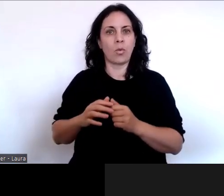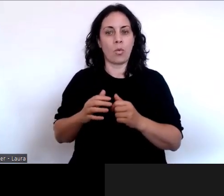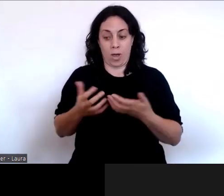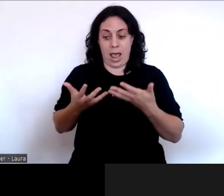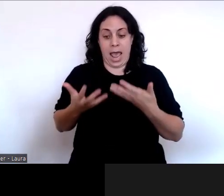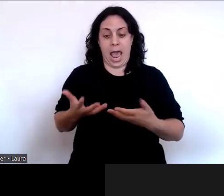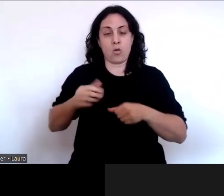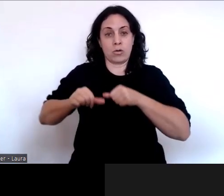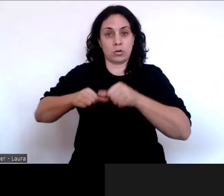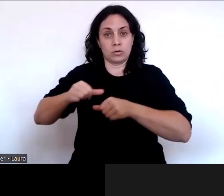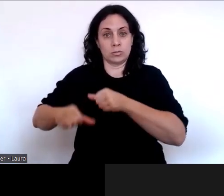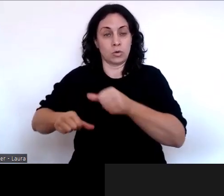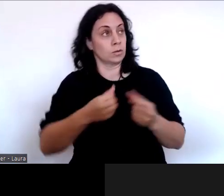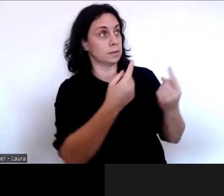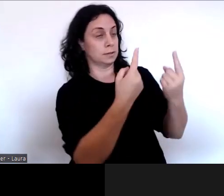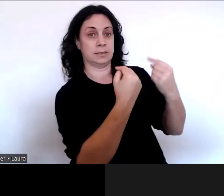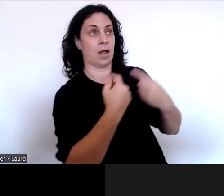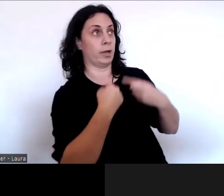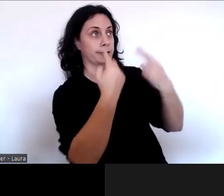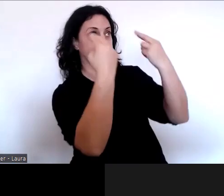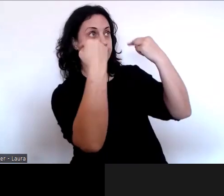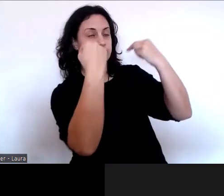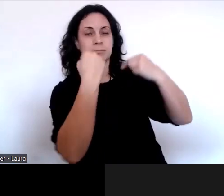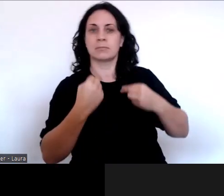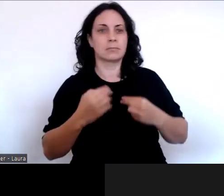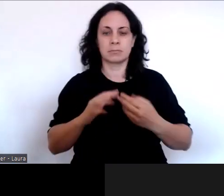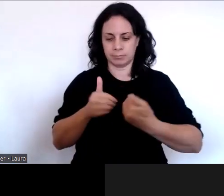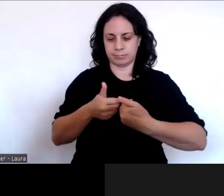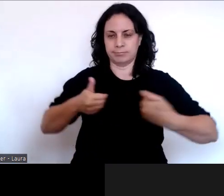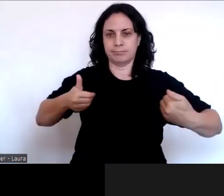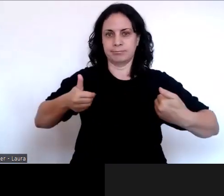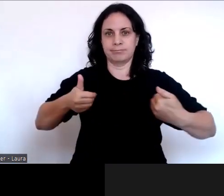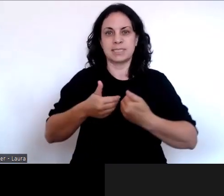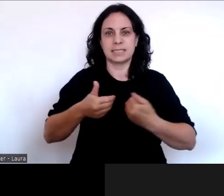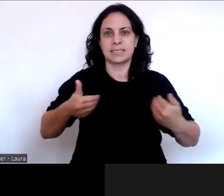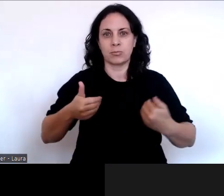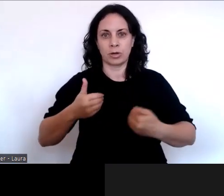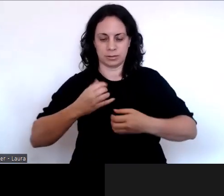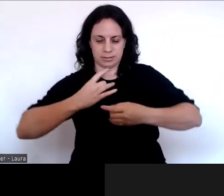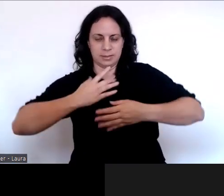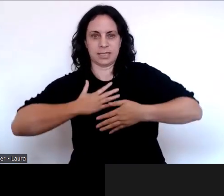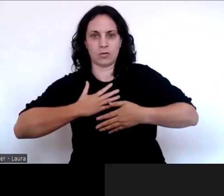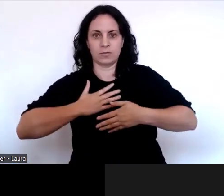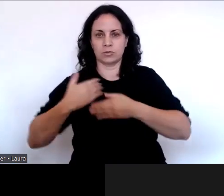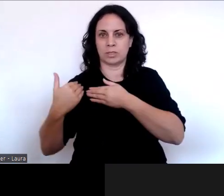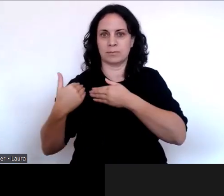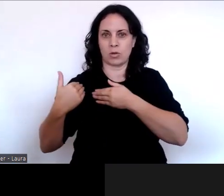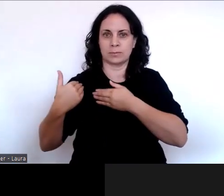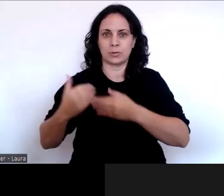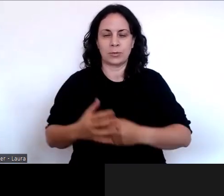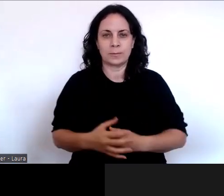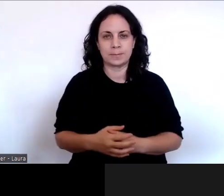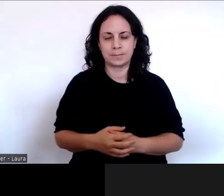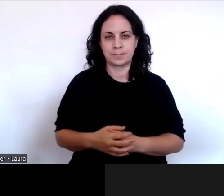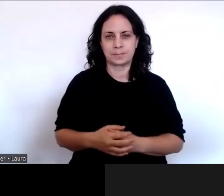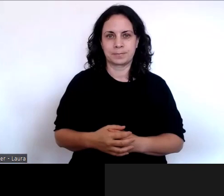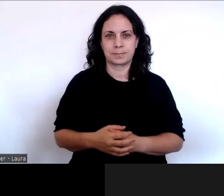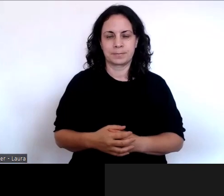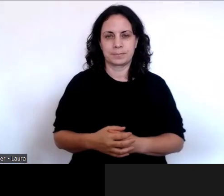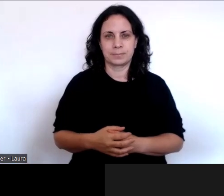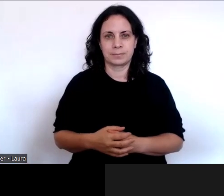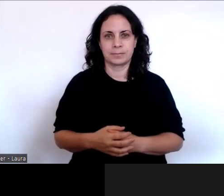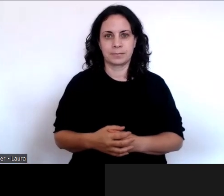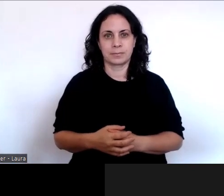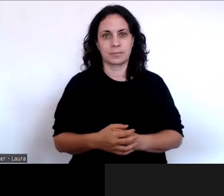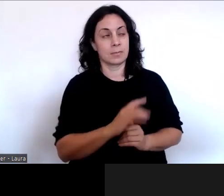our review and what recommendations we should make. So when we're asked